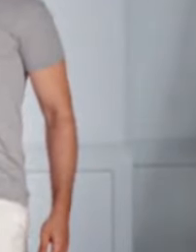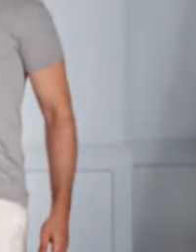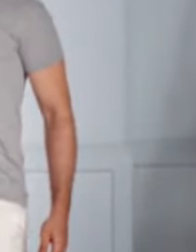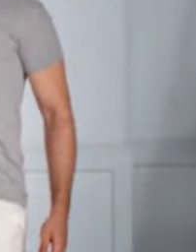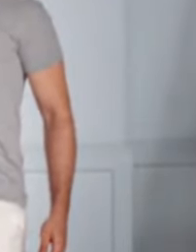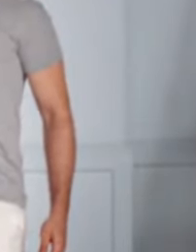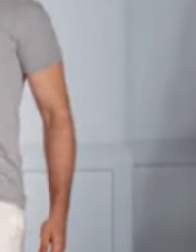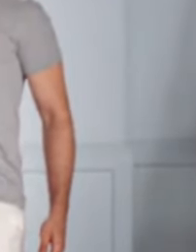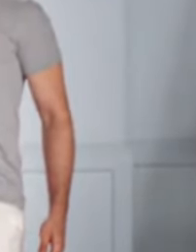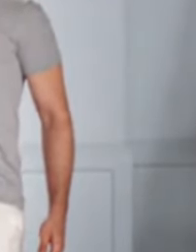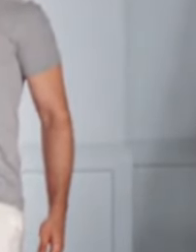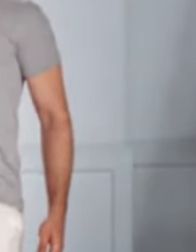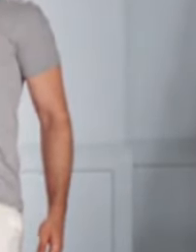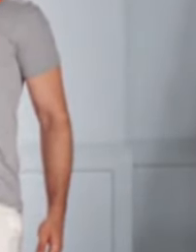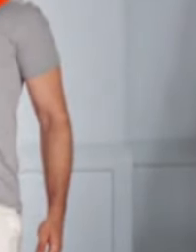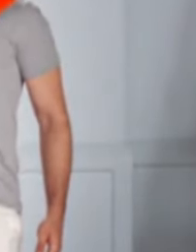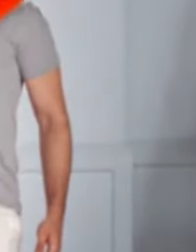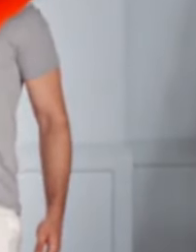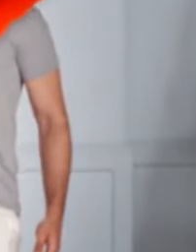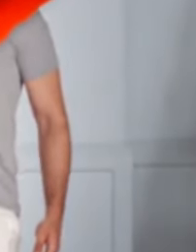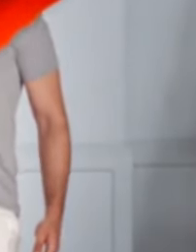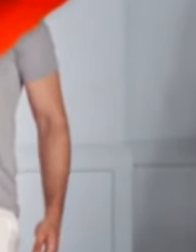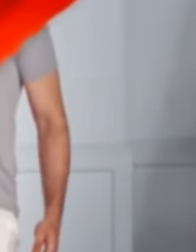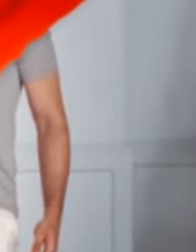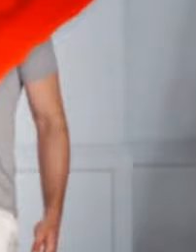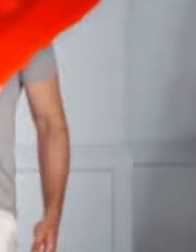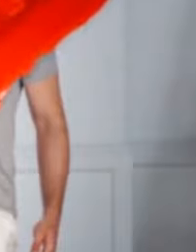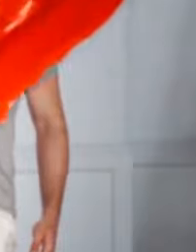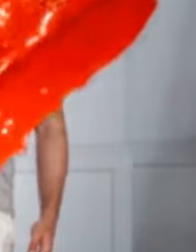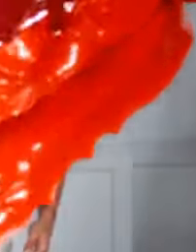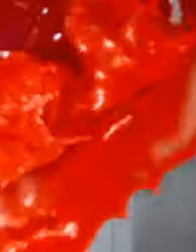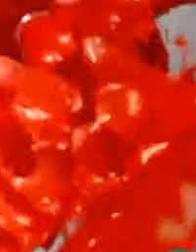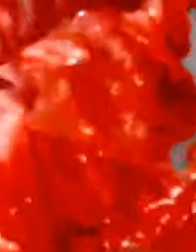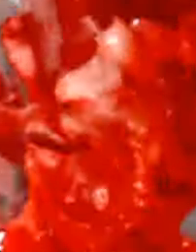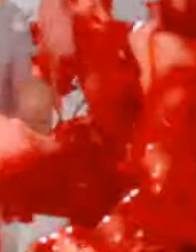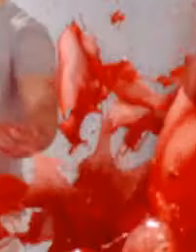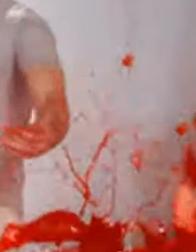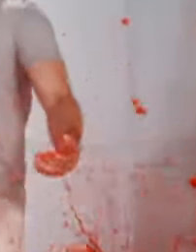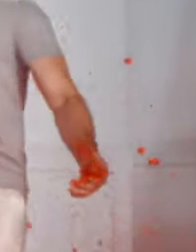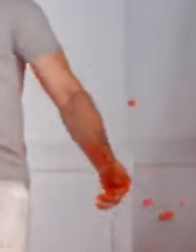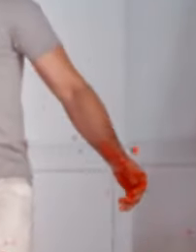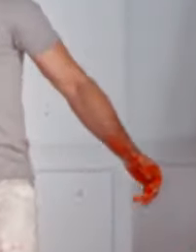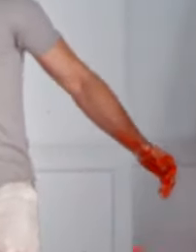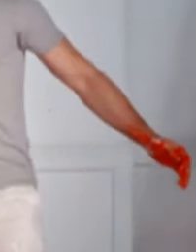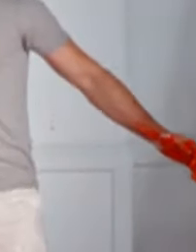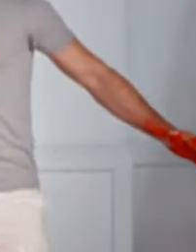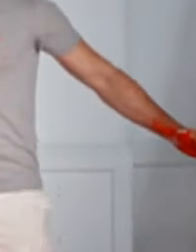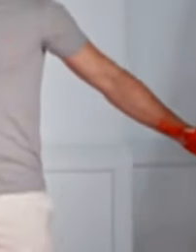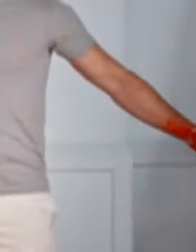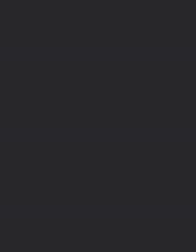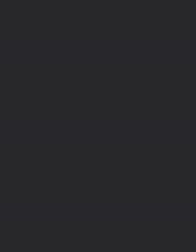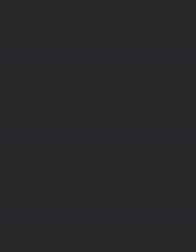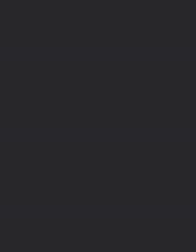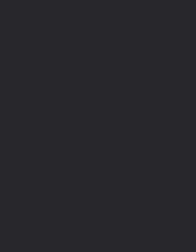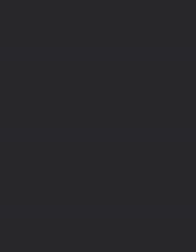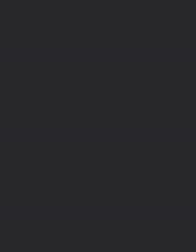and 24-7 baby line to talk her through those new parent panic moments. Bring on that mini-me. That's